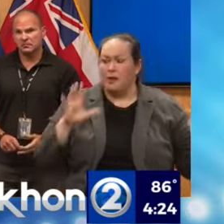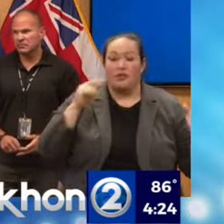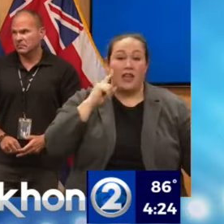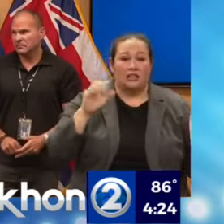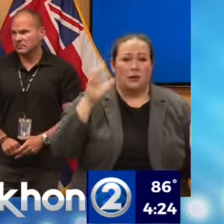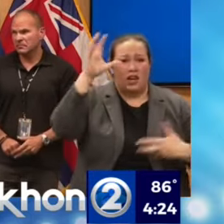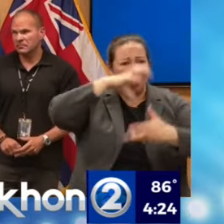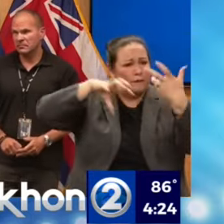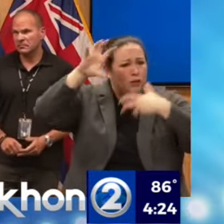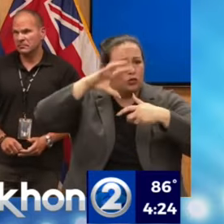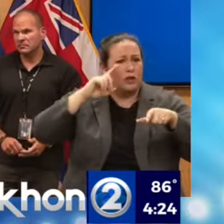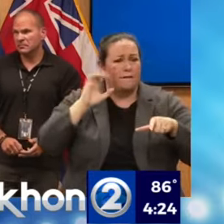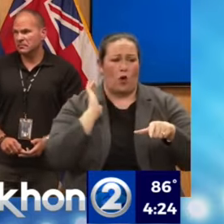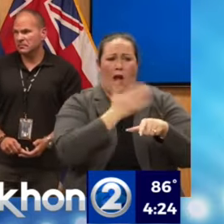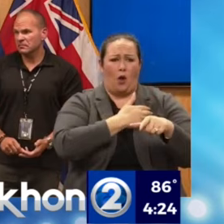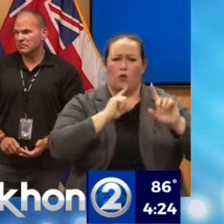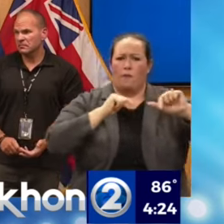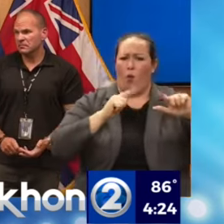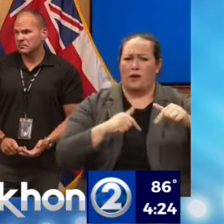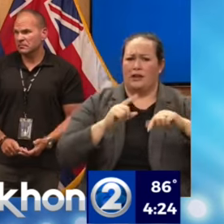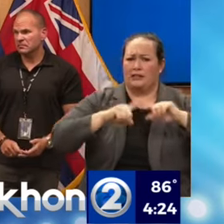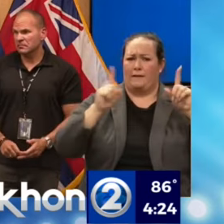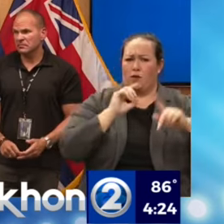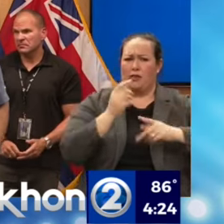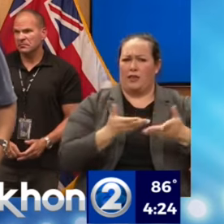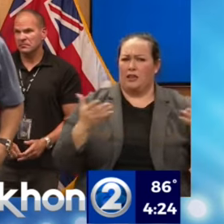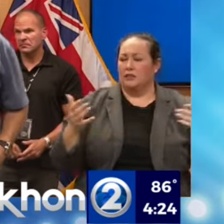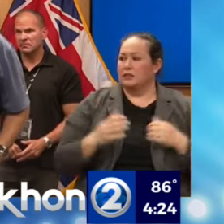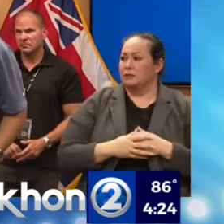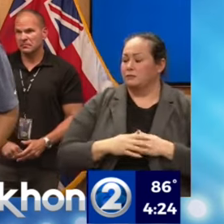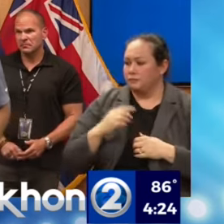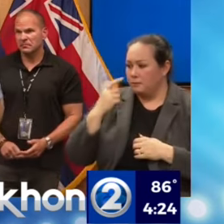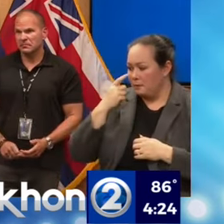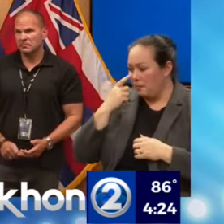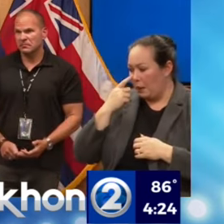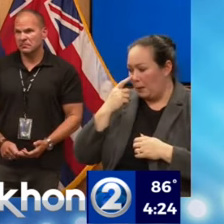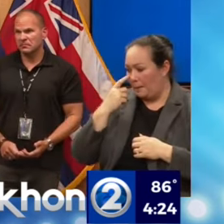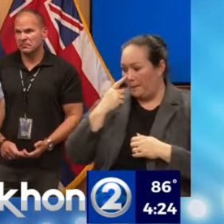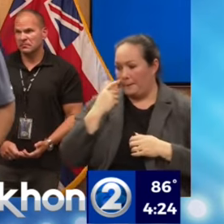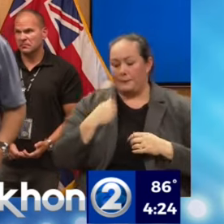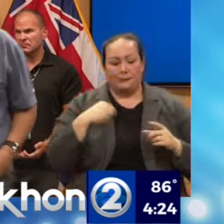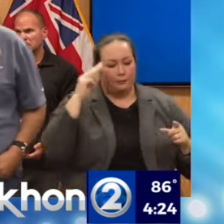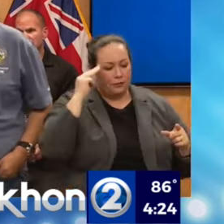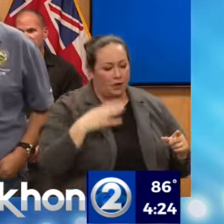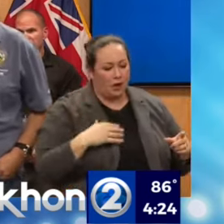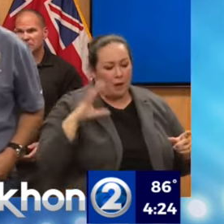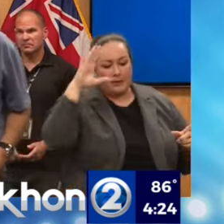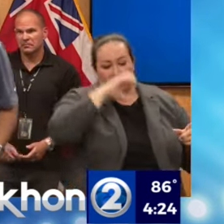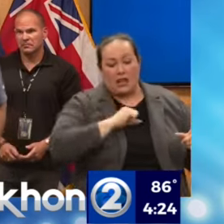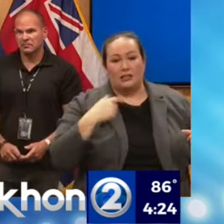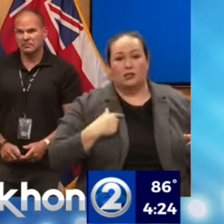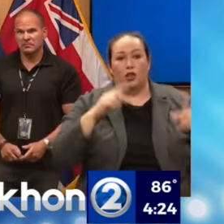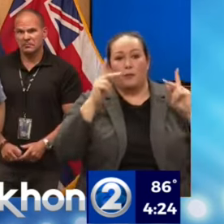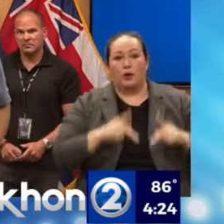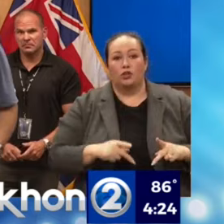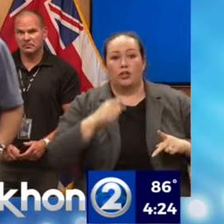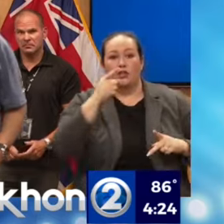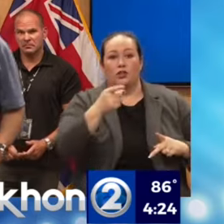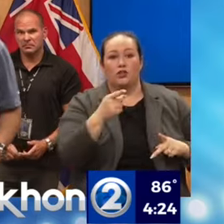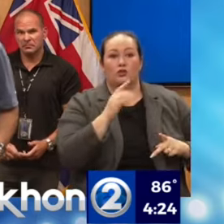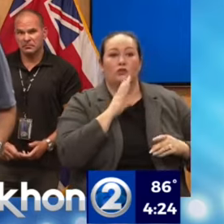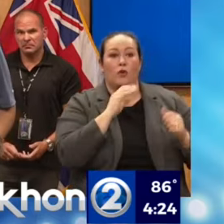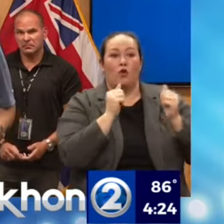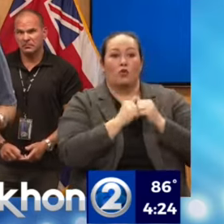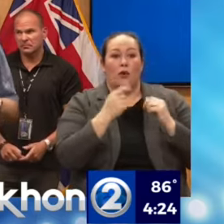confusion just in our reporting. We've been hearing different things from different folks. I'm going to guess that the person you spoke to was a visitor.